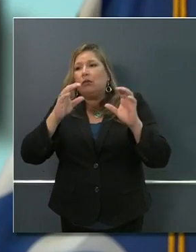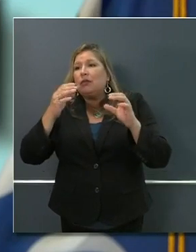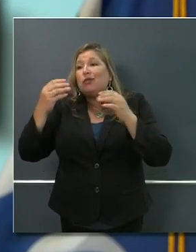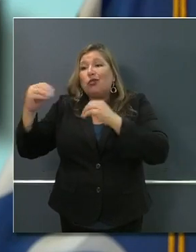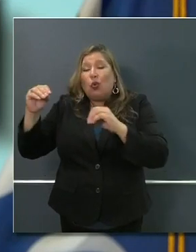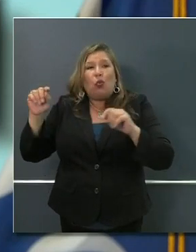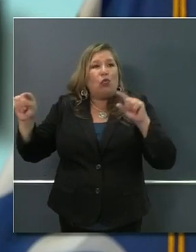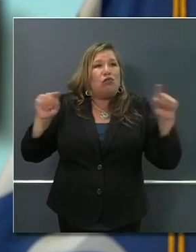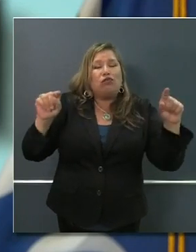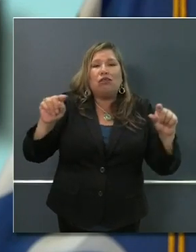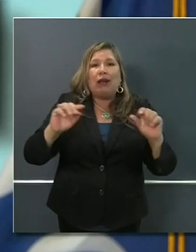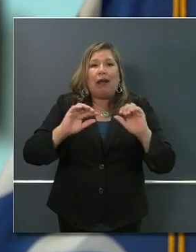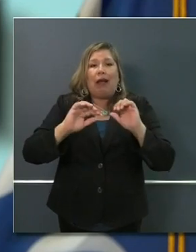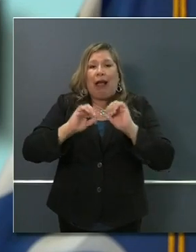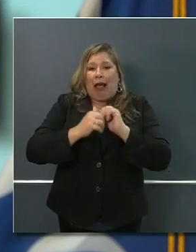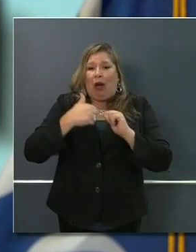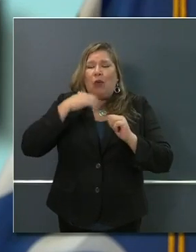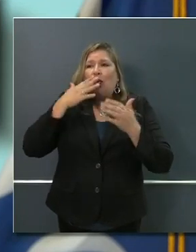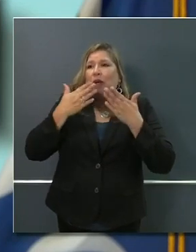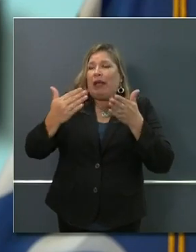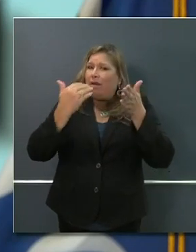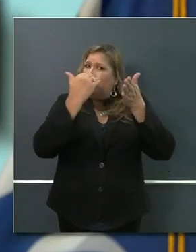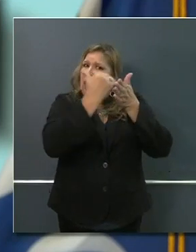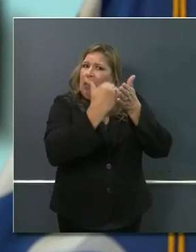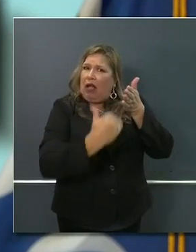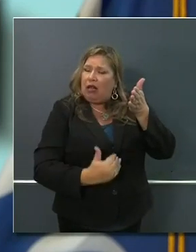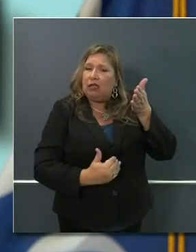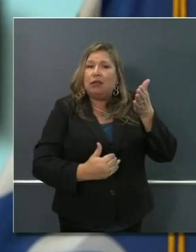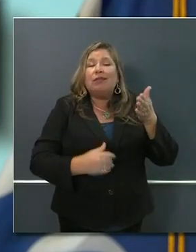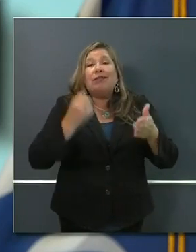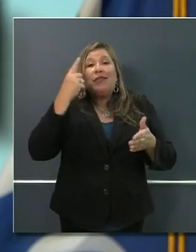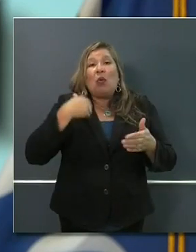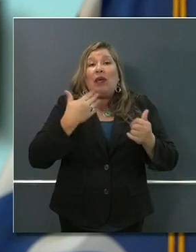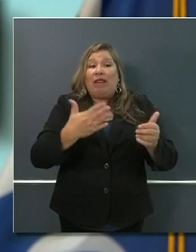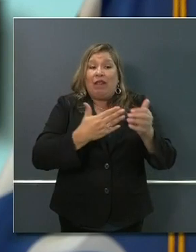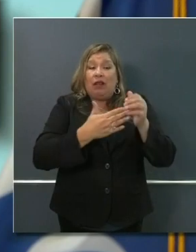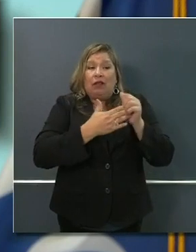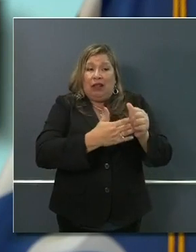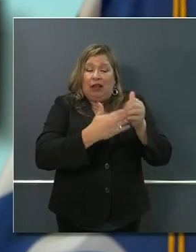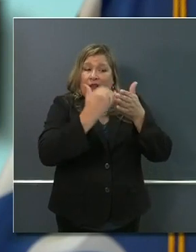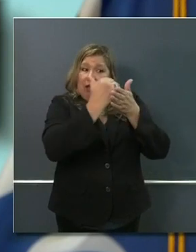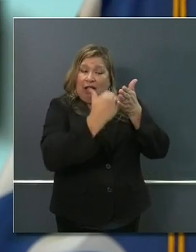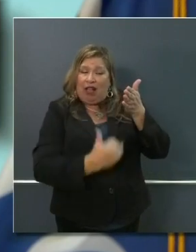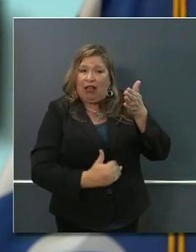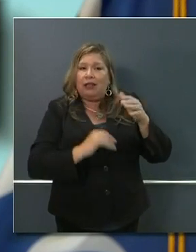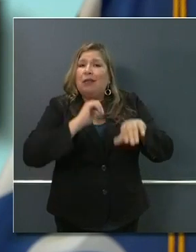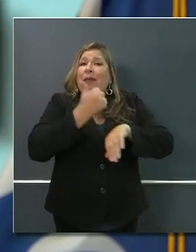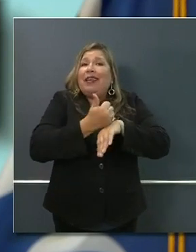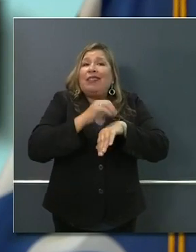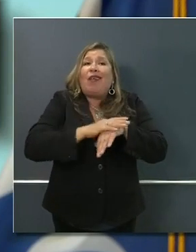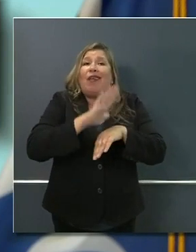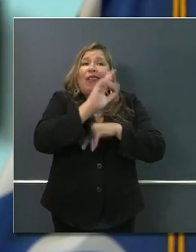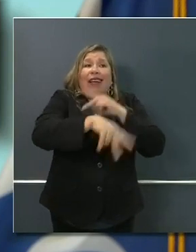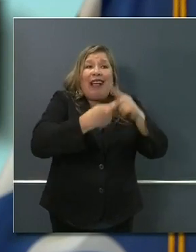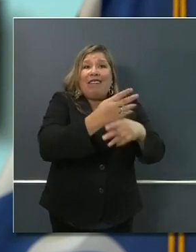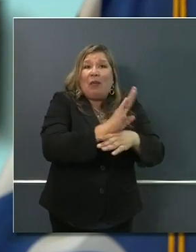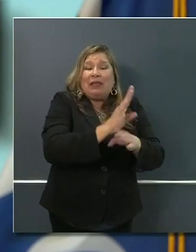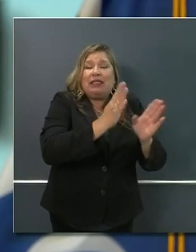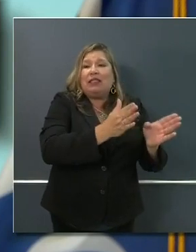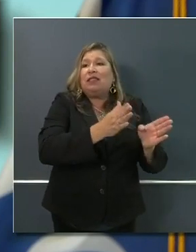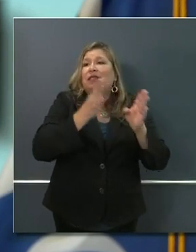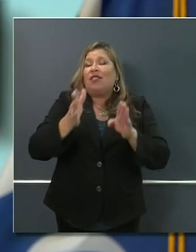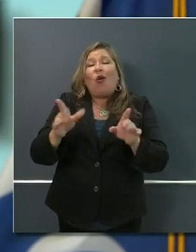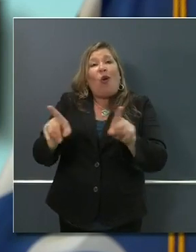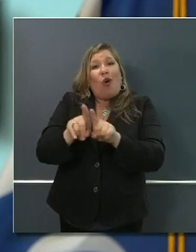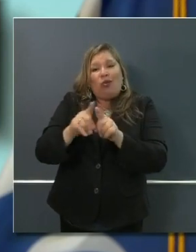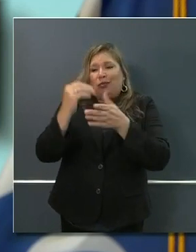guidance by sector and, in some case, by geography based upon local conditions. I met –